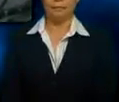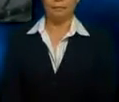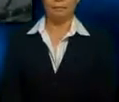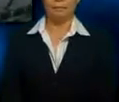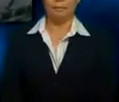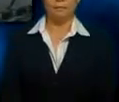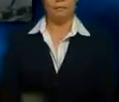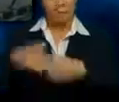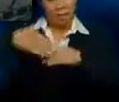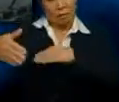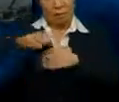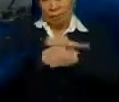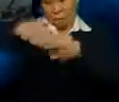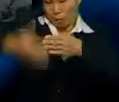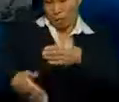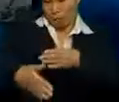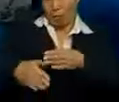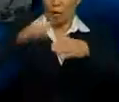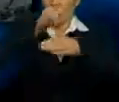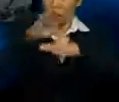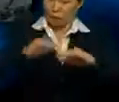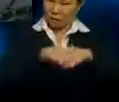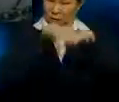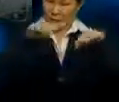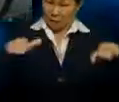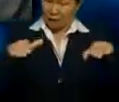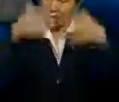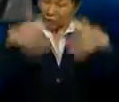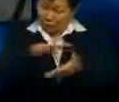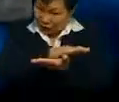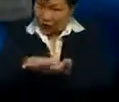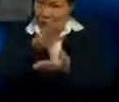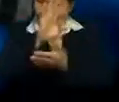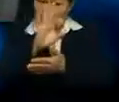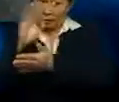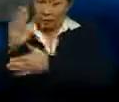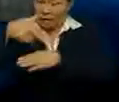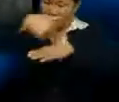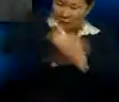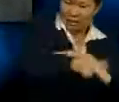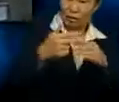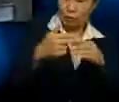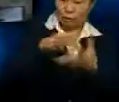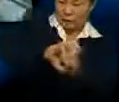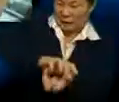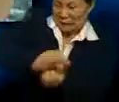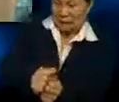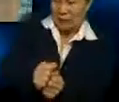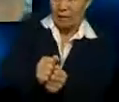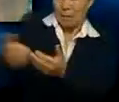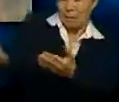After the completion of this stage, the cages with the sterilized FFB will be sent to the threshing station via the train.